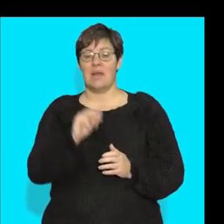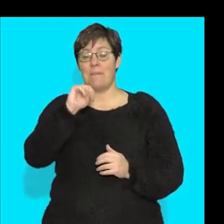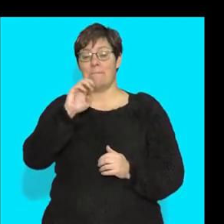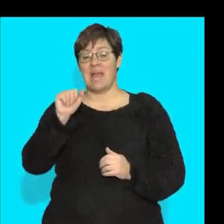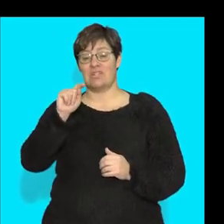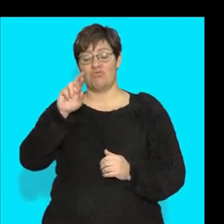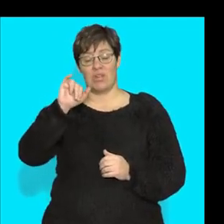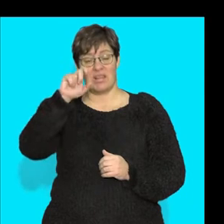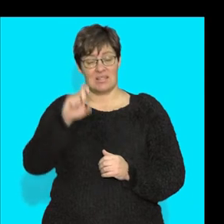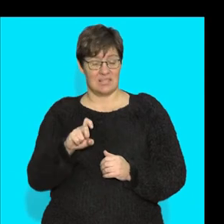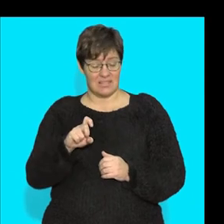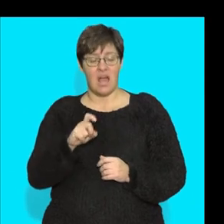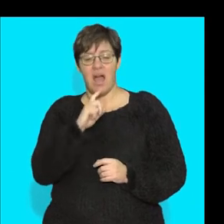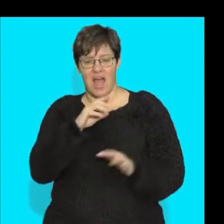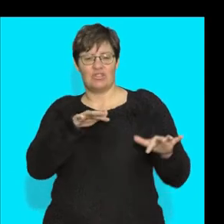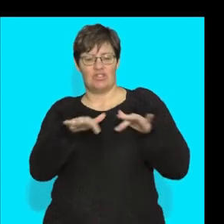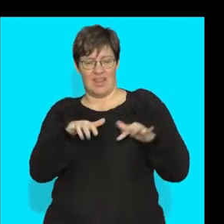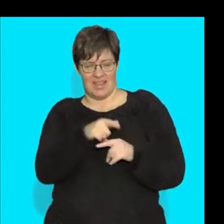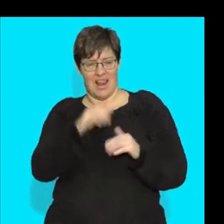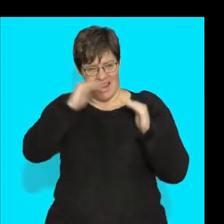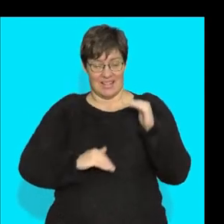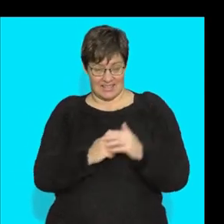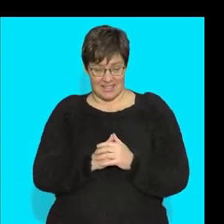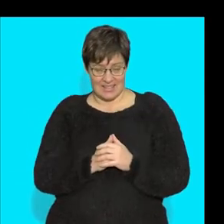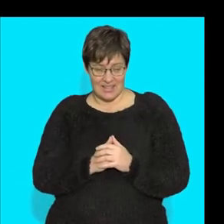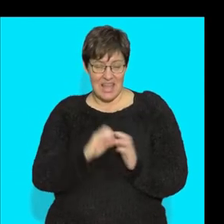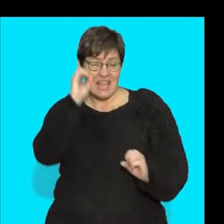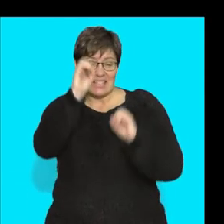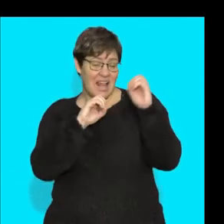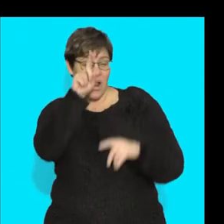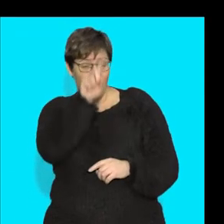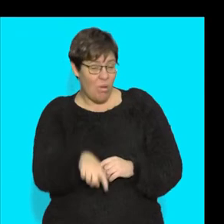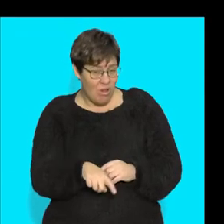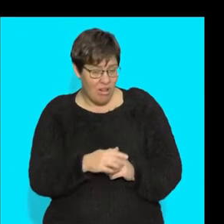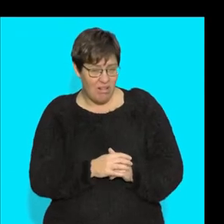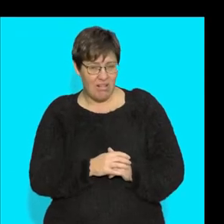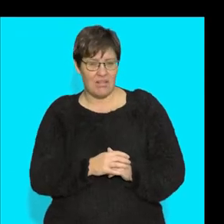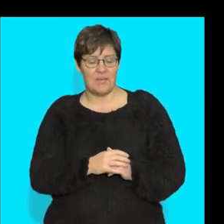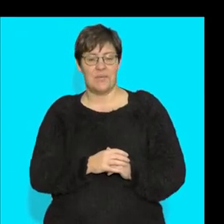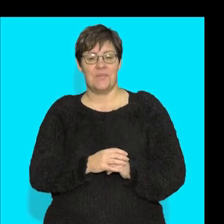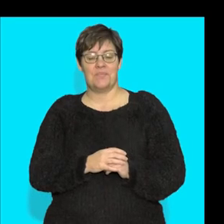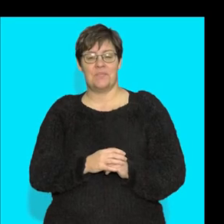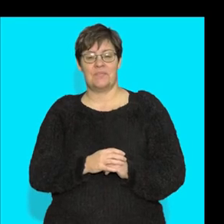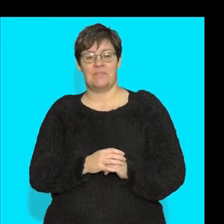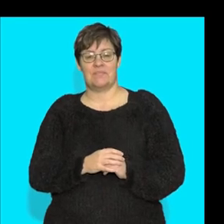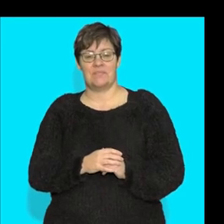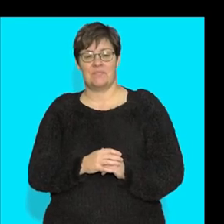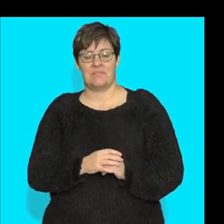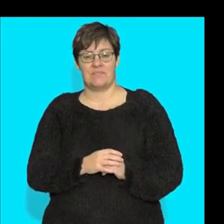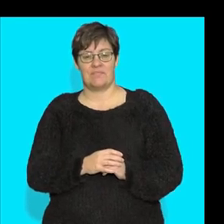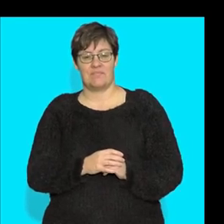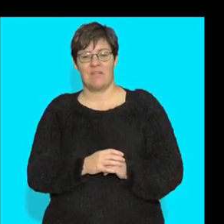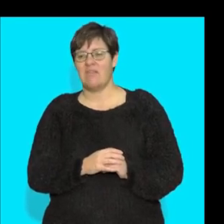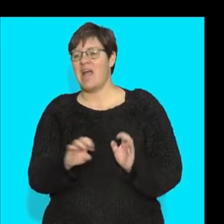And what are all of these cells over here? All of those cells are going to be, all right, examples